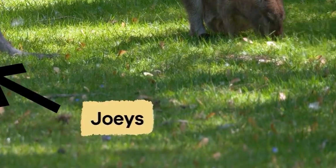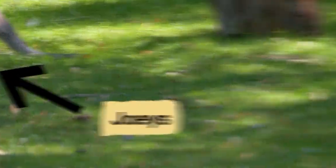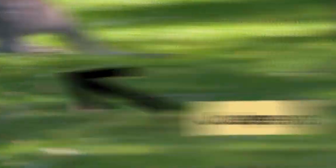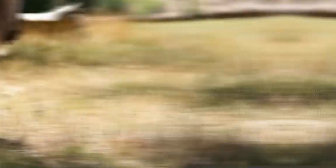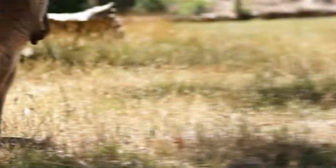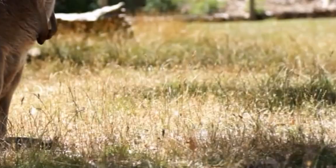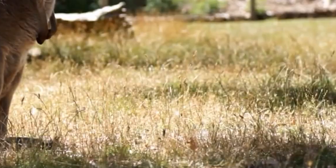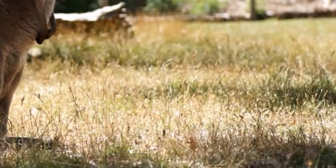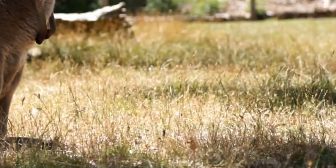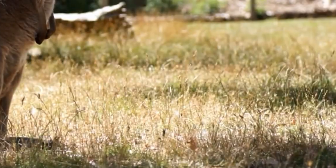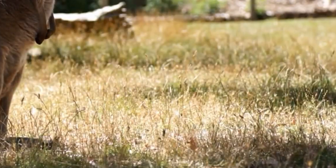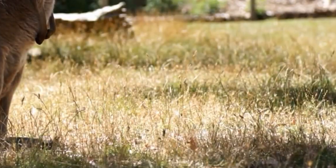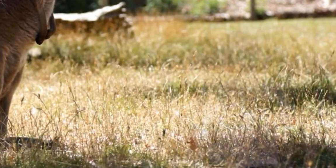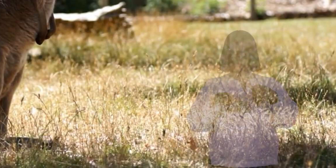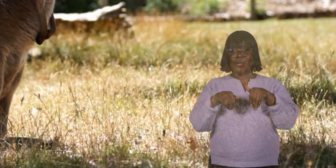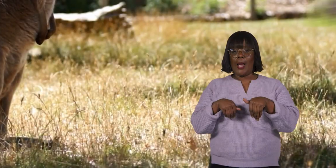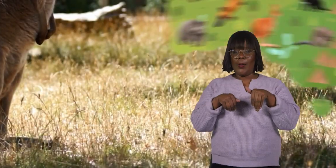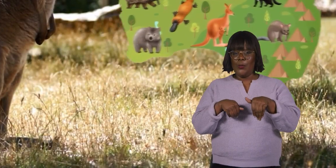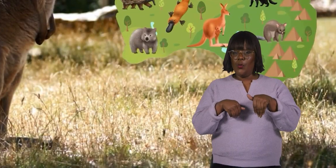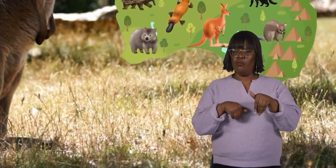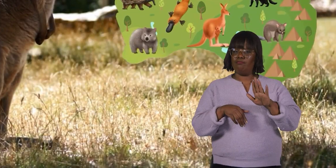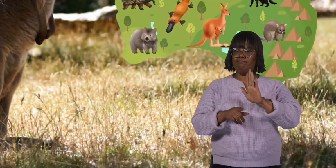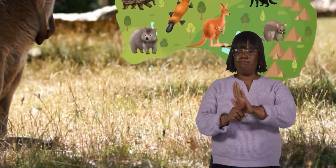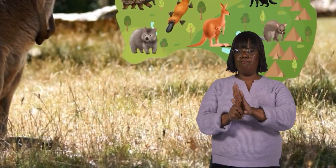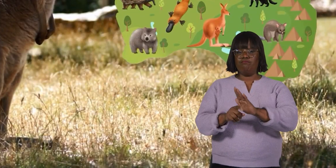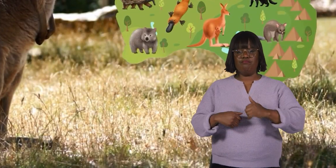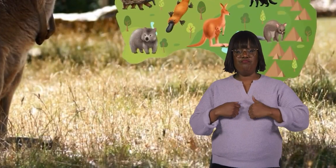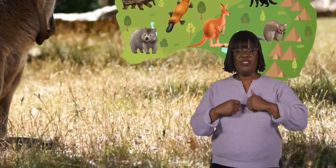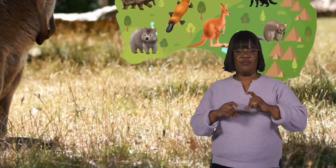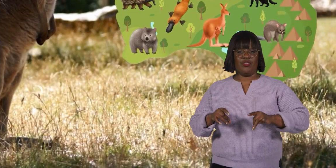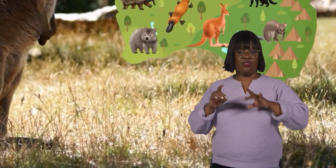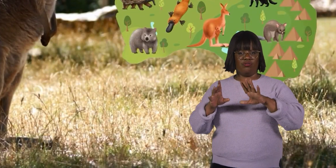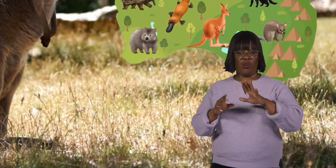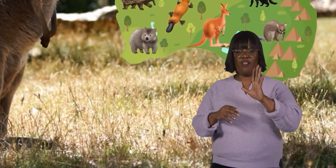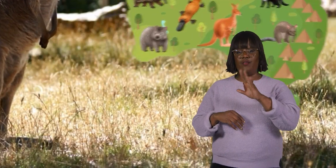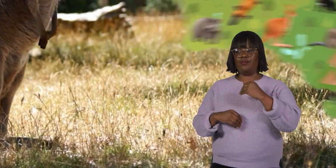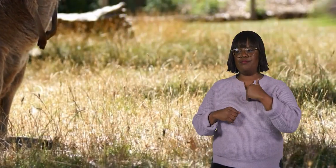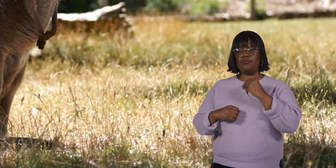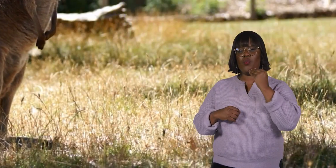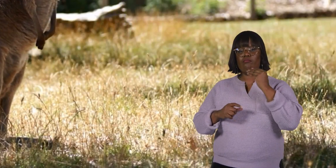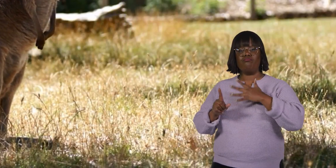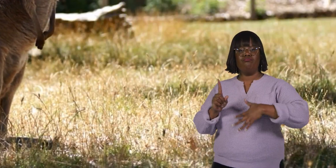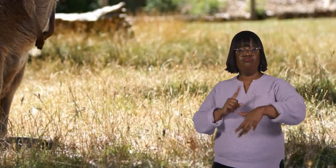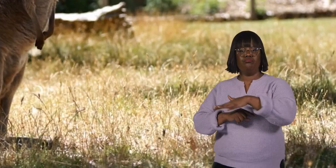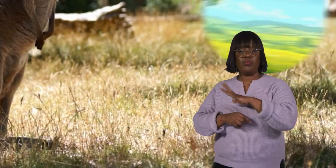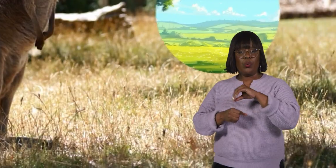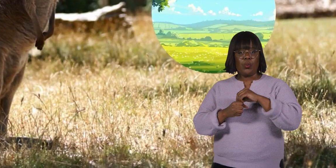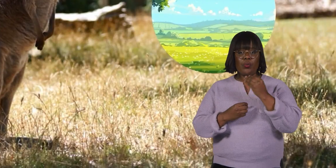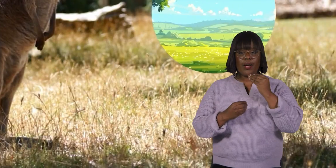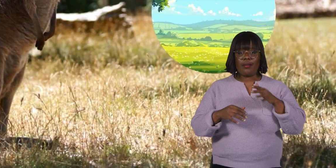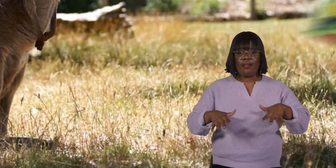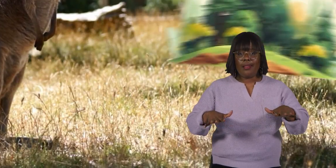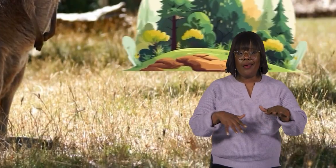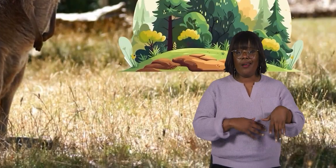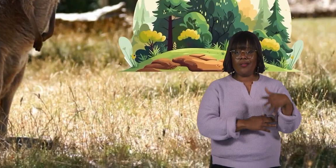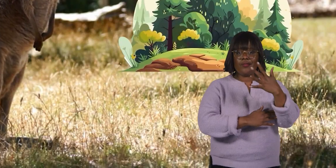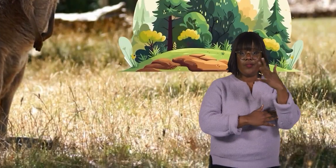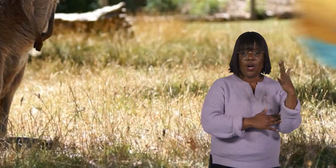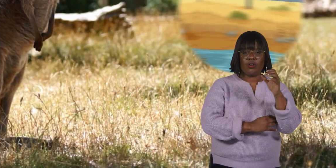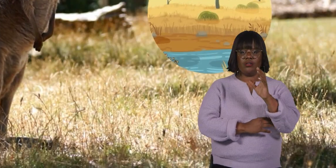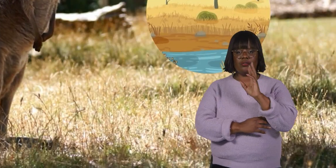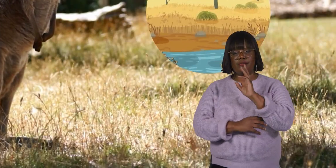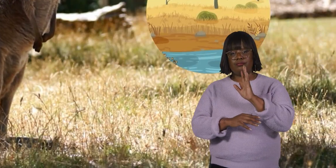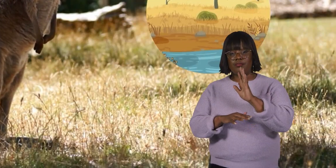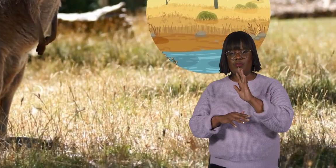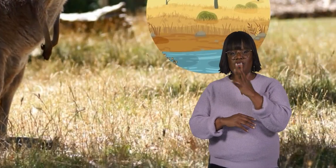joeys. Kangaroos are native to Australia, where they live in various habitats, including grasslands, forests,